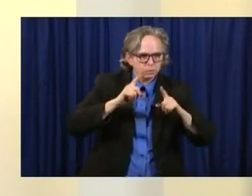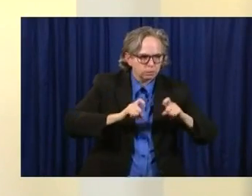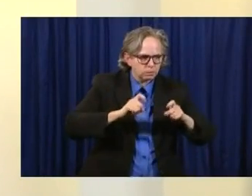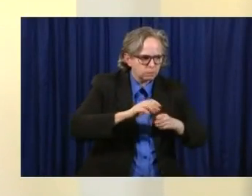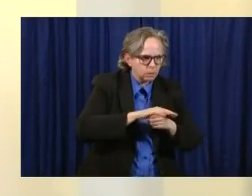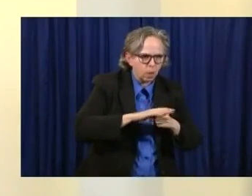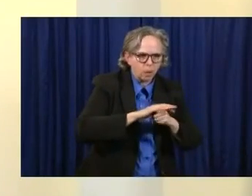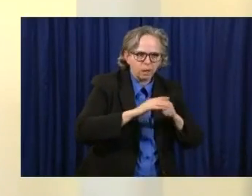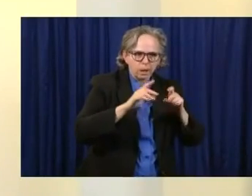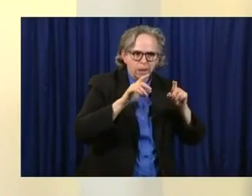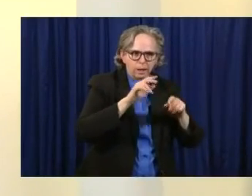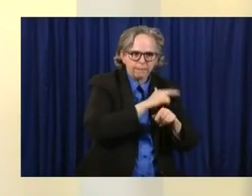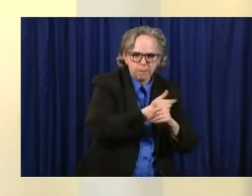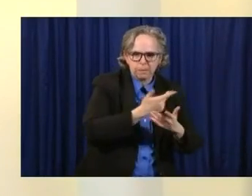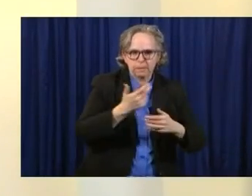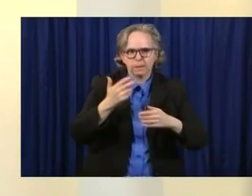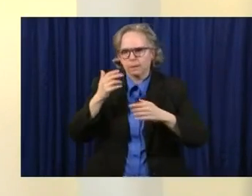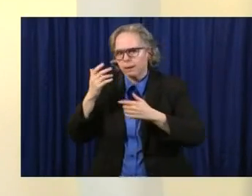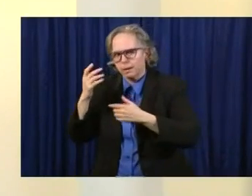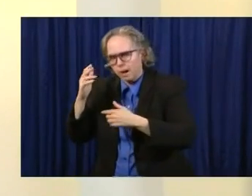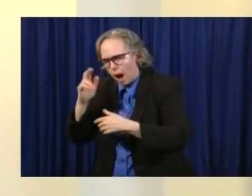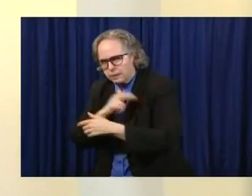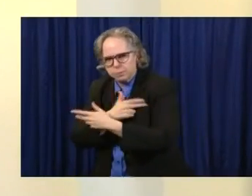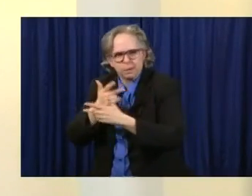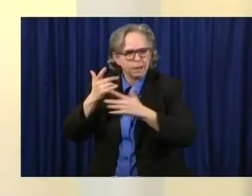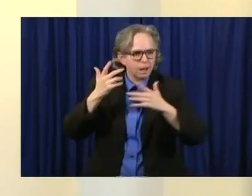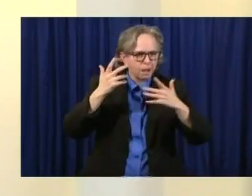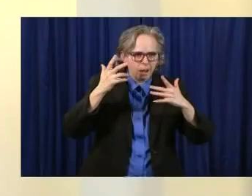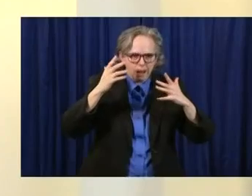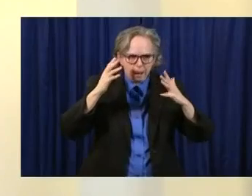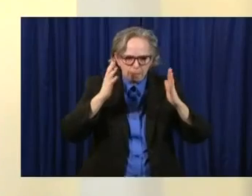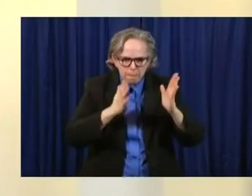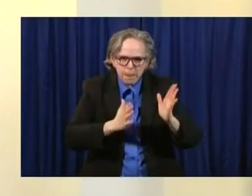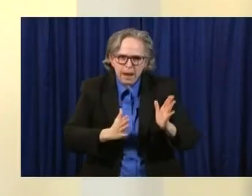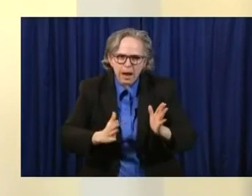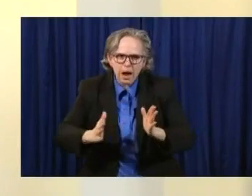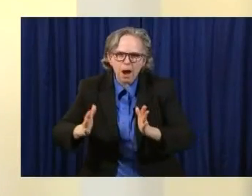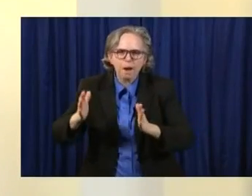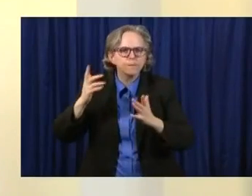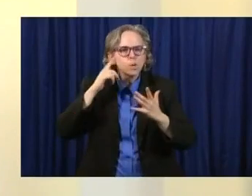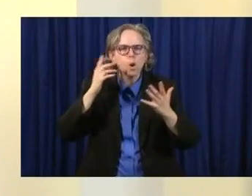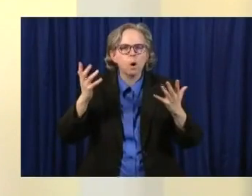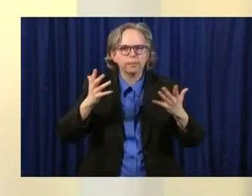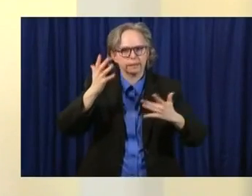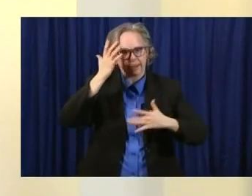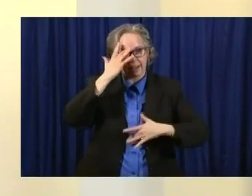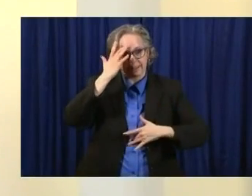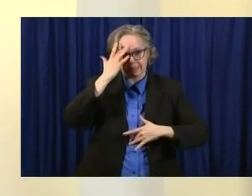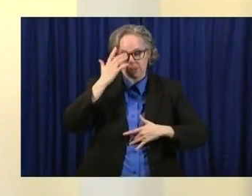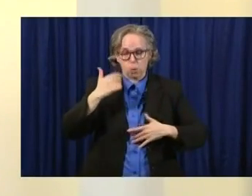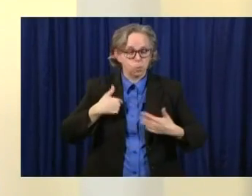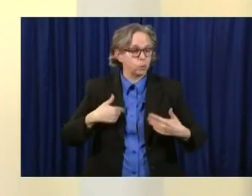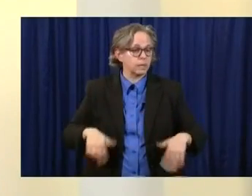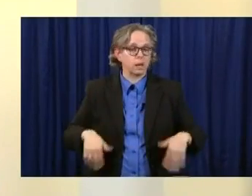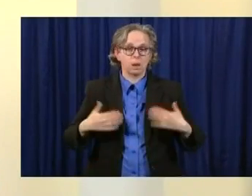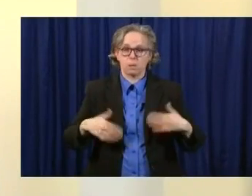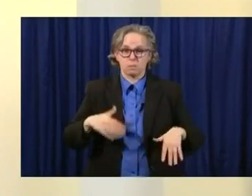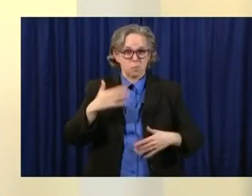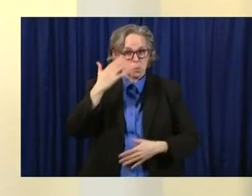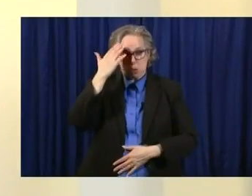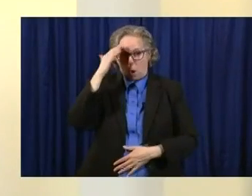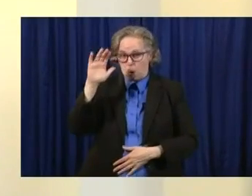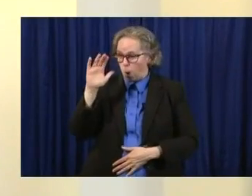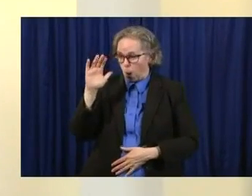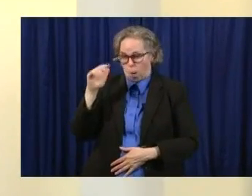hospitals, to prepare for a disease no one knew. We know that every day we'll learn more and more about this disease. But we know enough